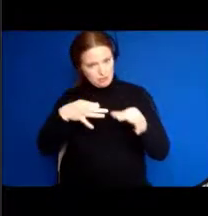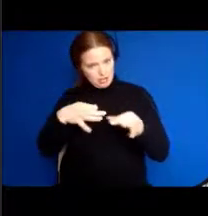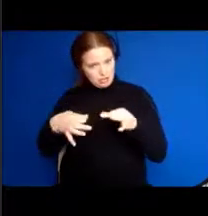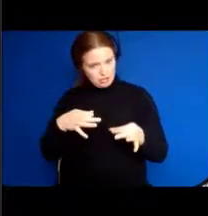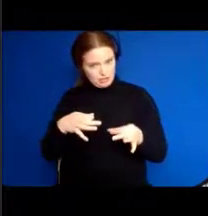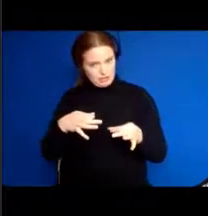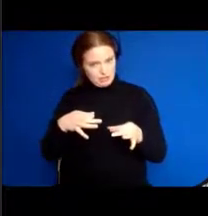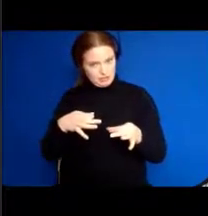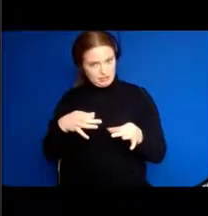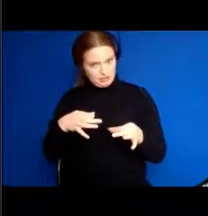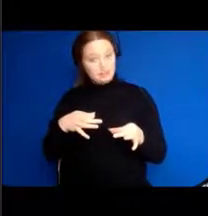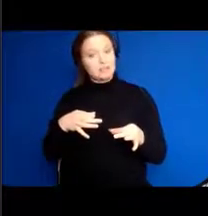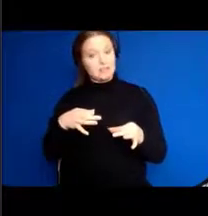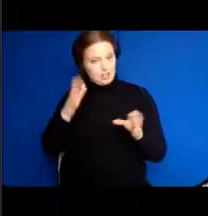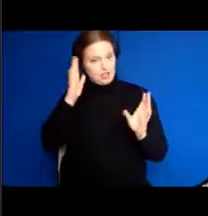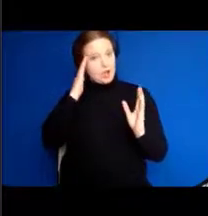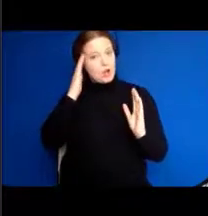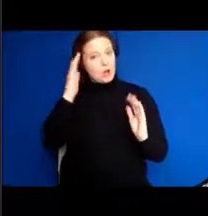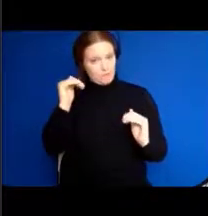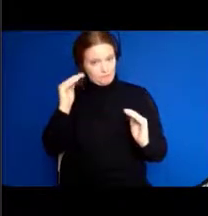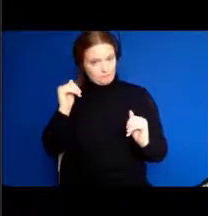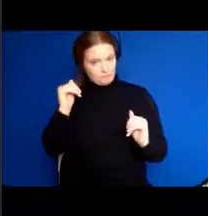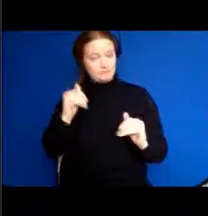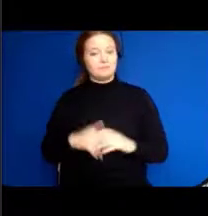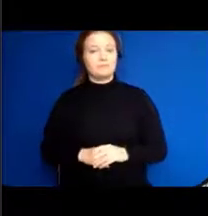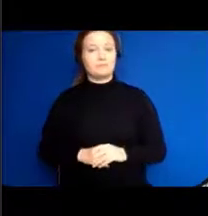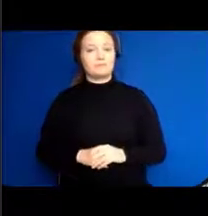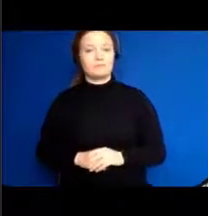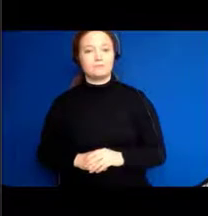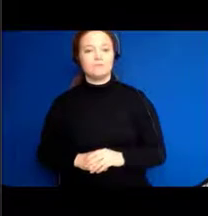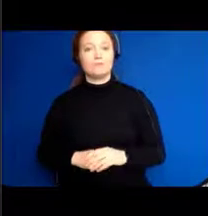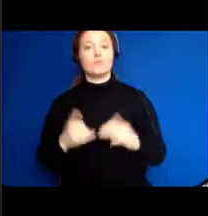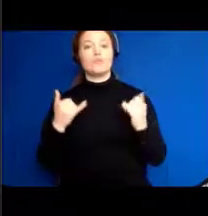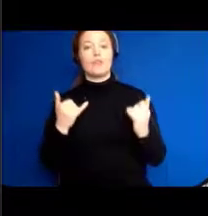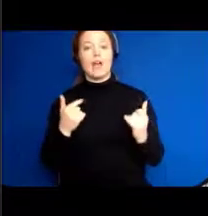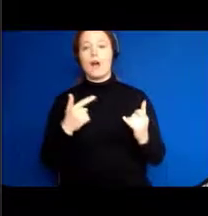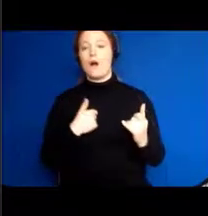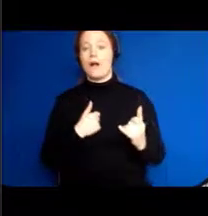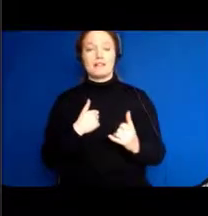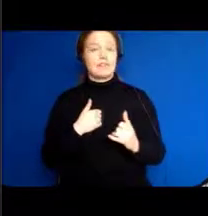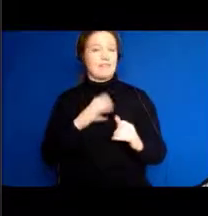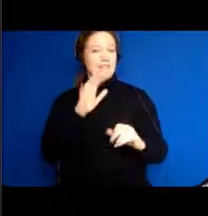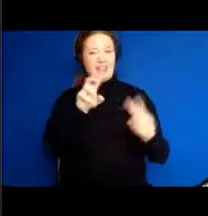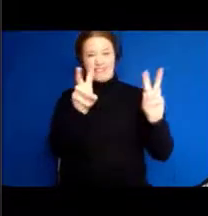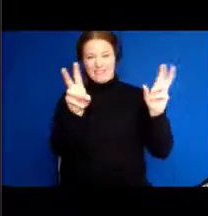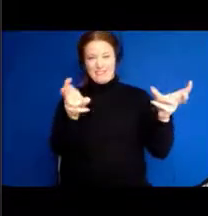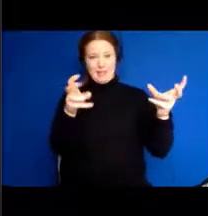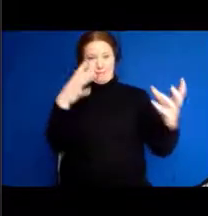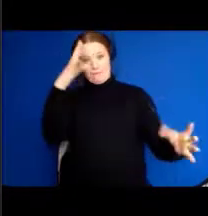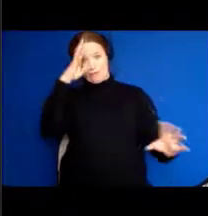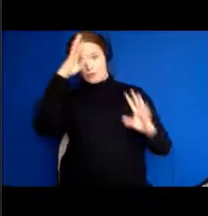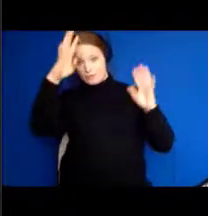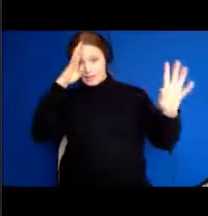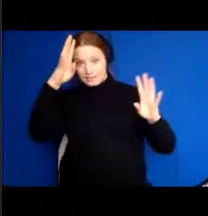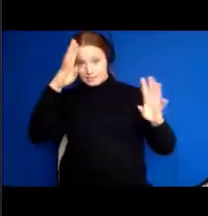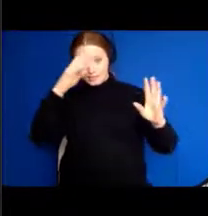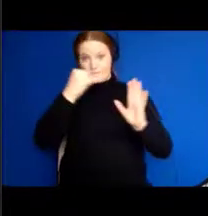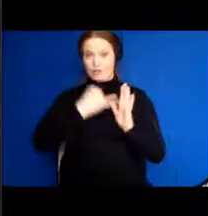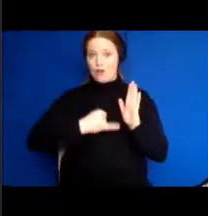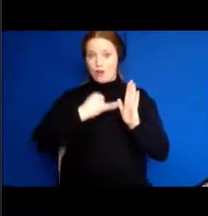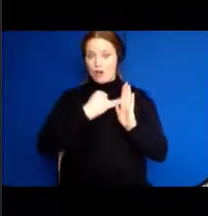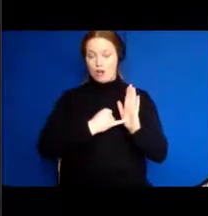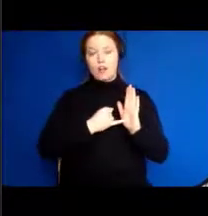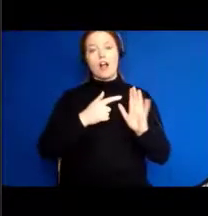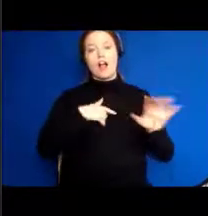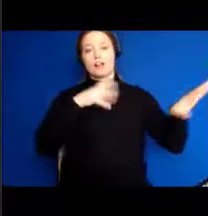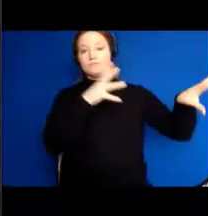background music. So what I am going to do is kind of carry on this theme of creativity and art, and